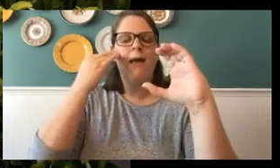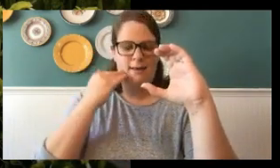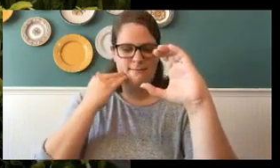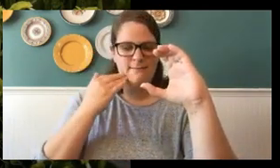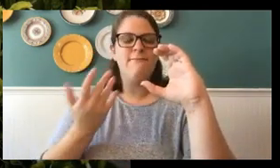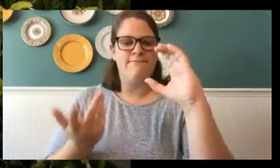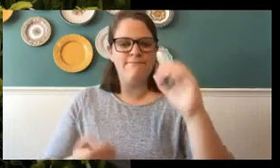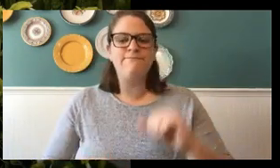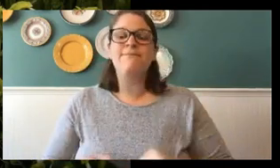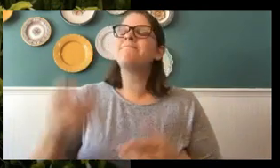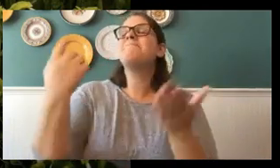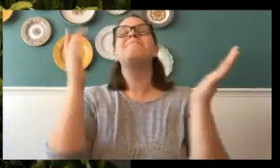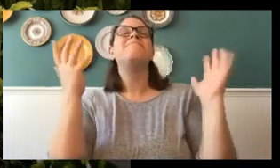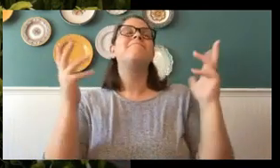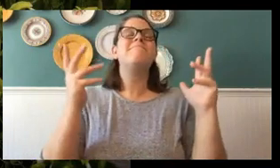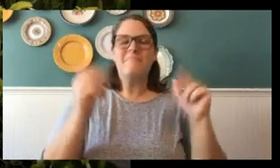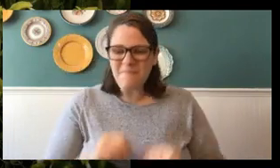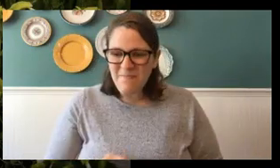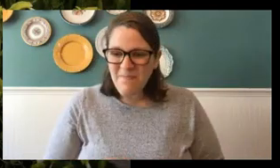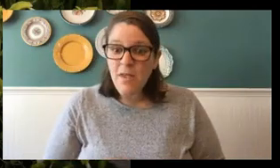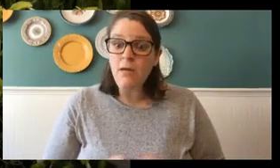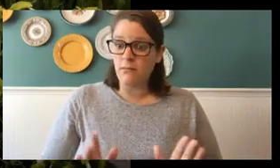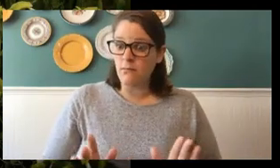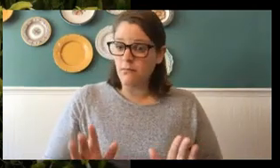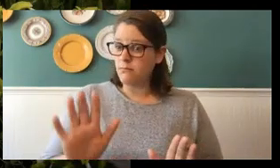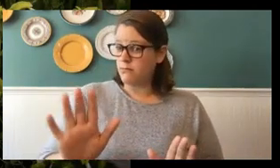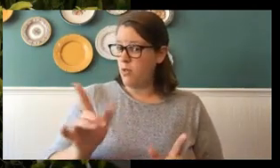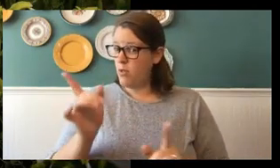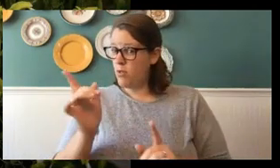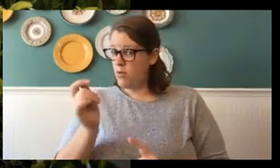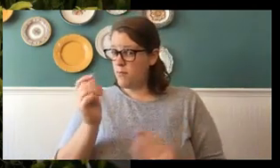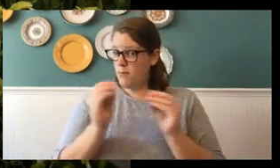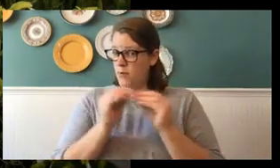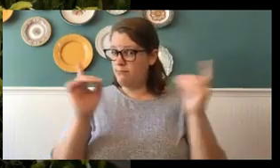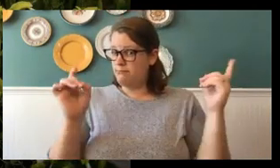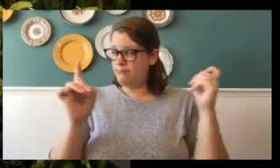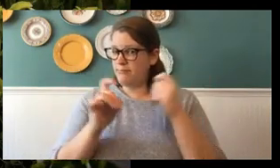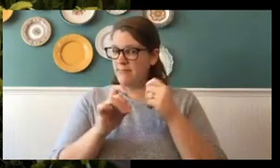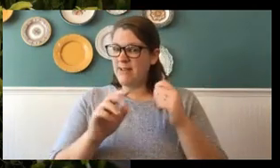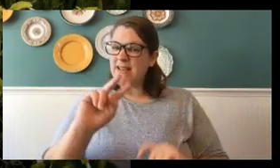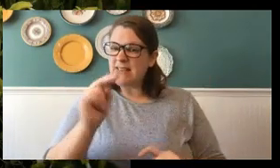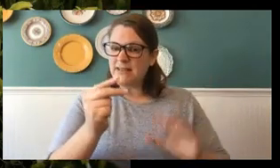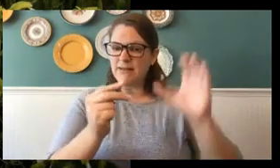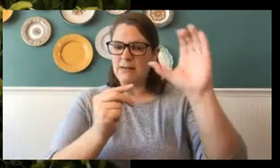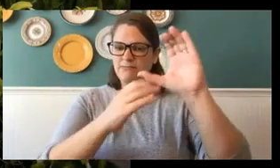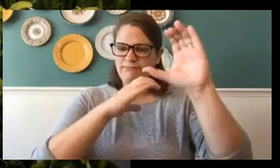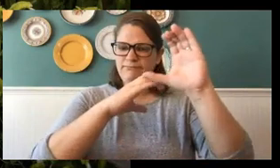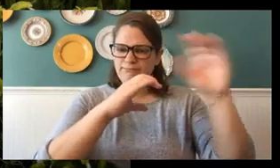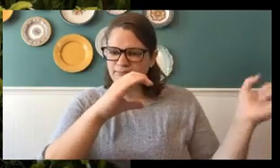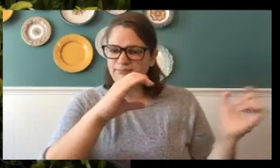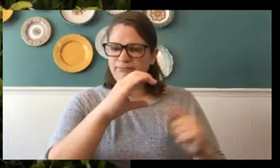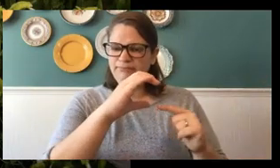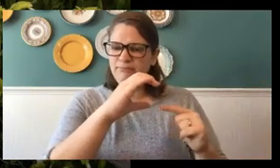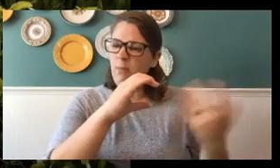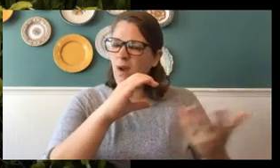head. Ding, ding, ding, ding. Now, here's where it gets a little bit trickier. The second part of an insect's